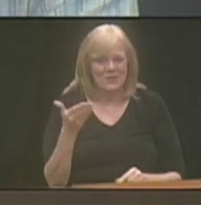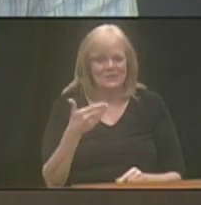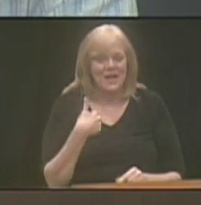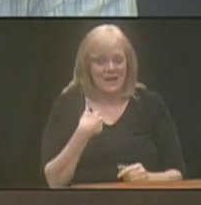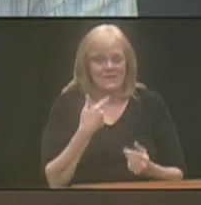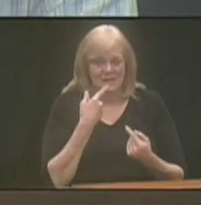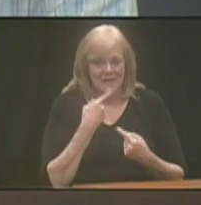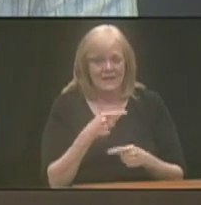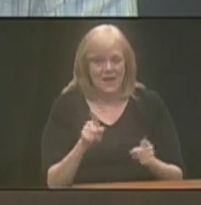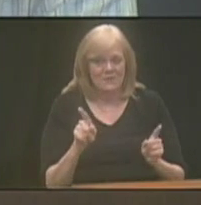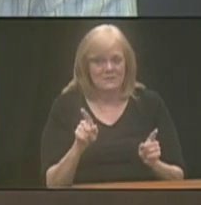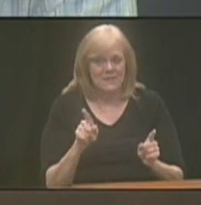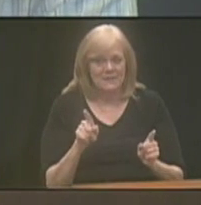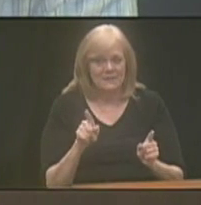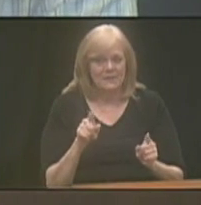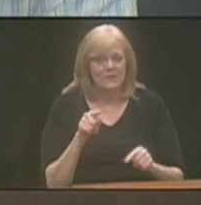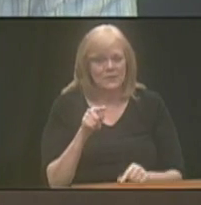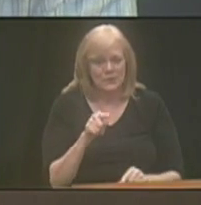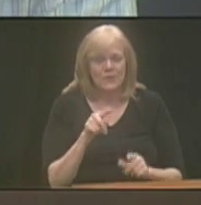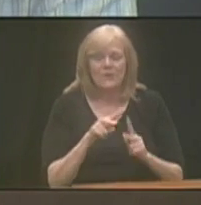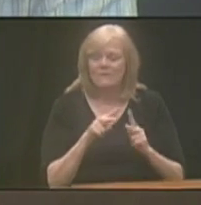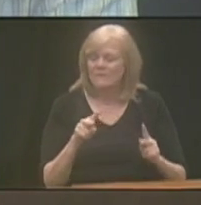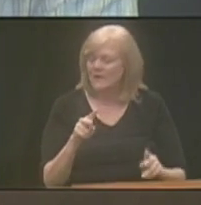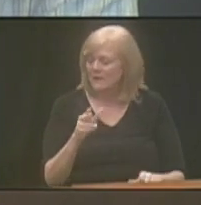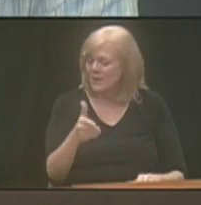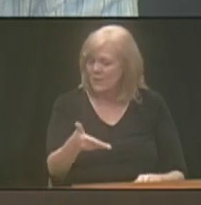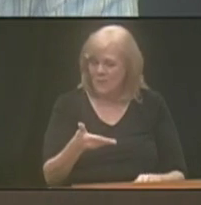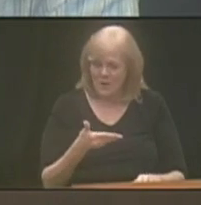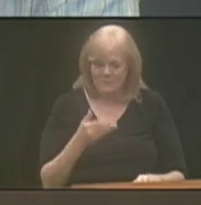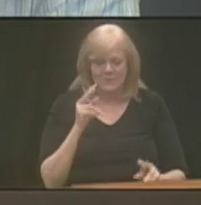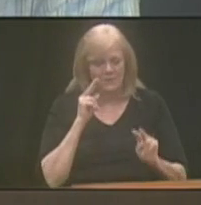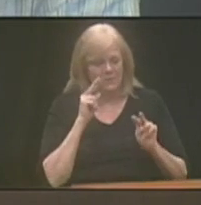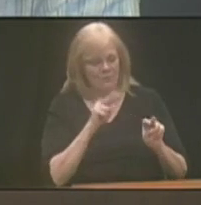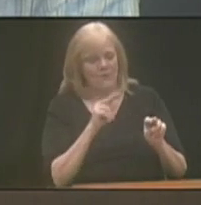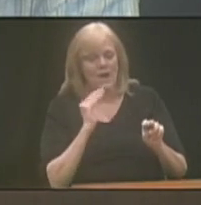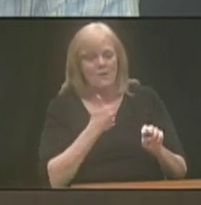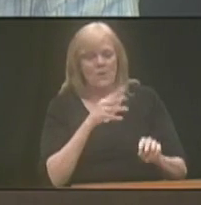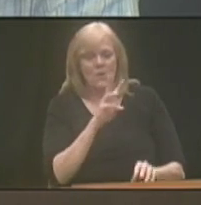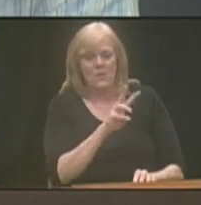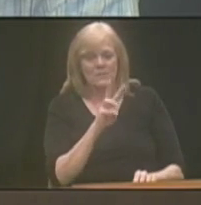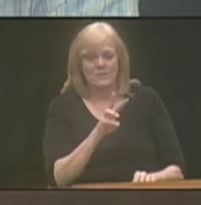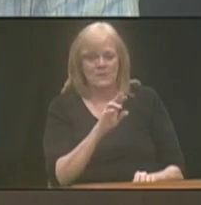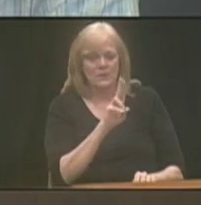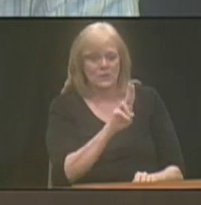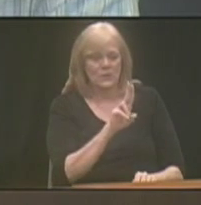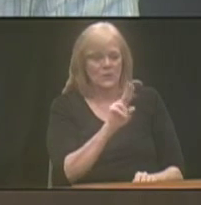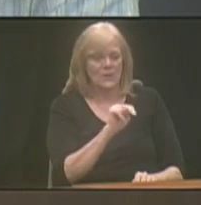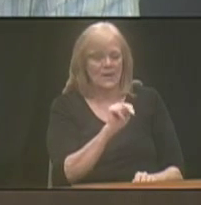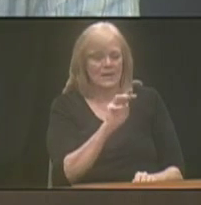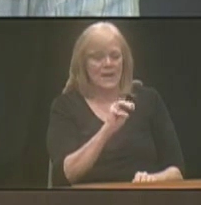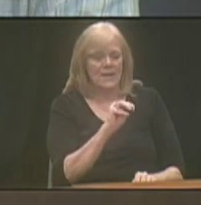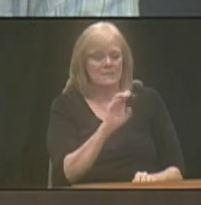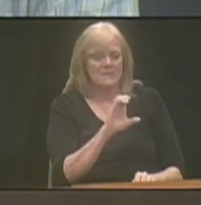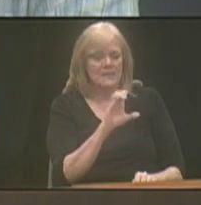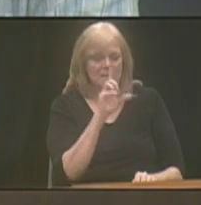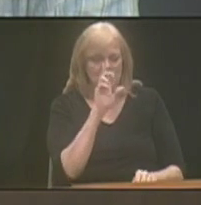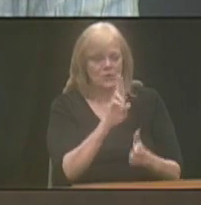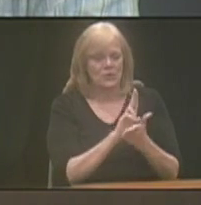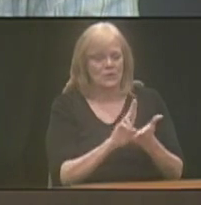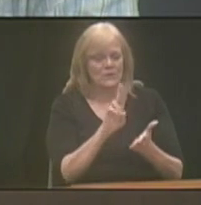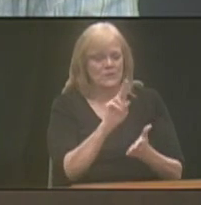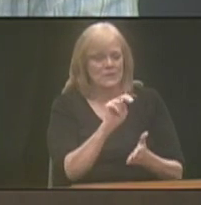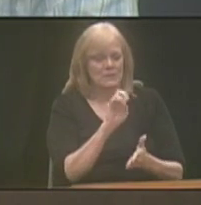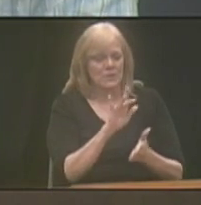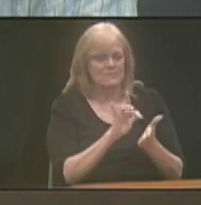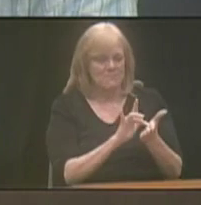do have an announcement. You are very welcome to go on to our website, unmc, for University of Nebraska